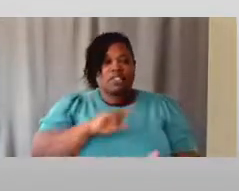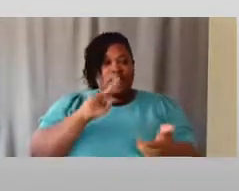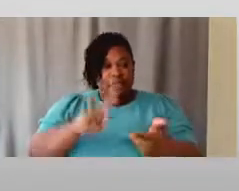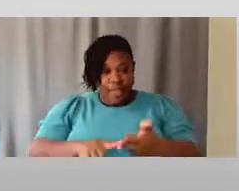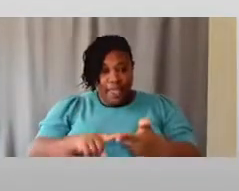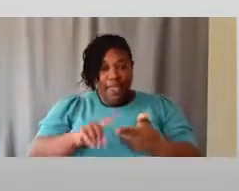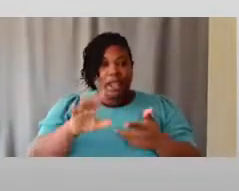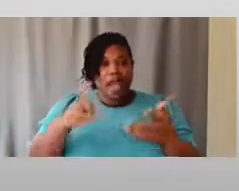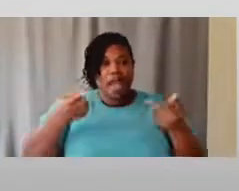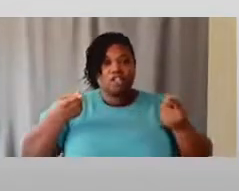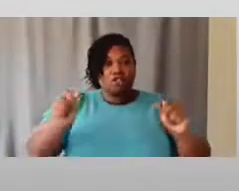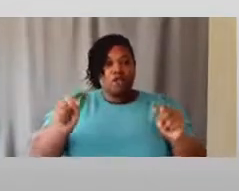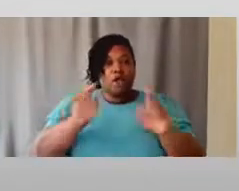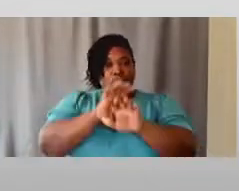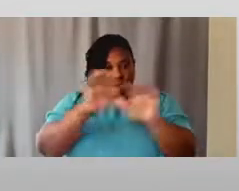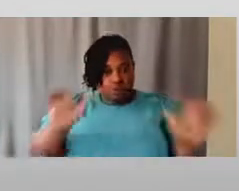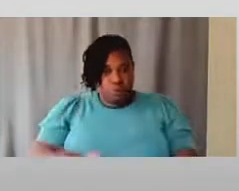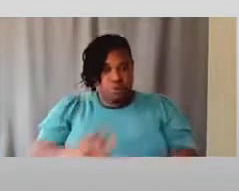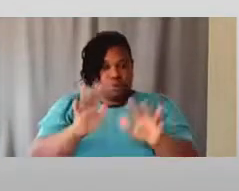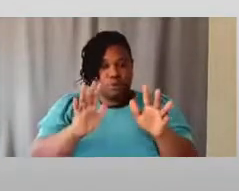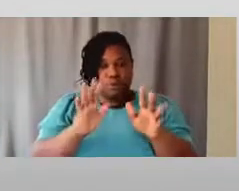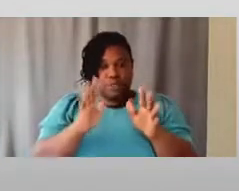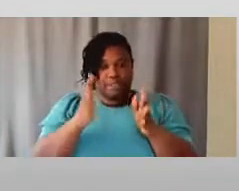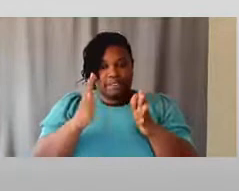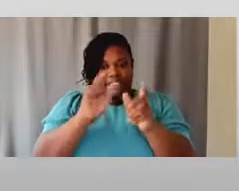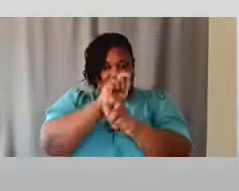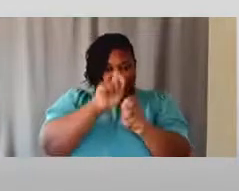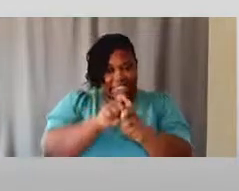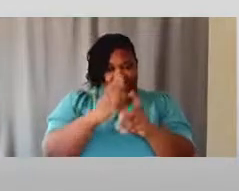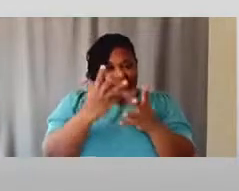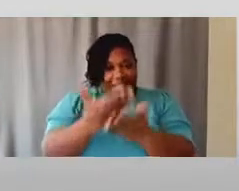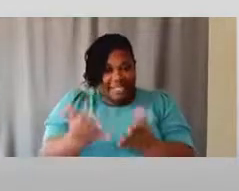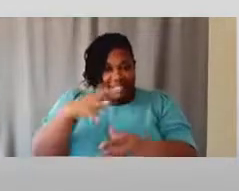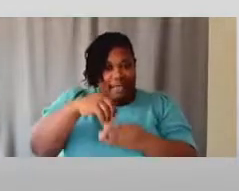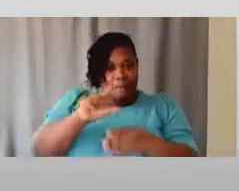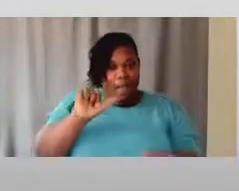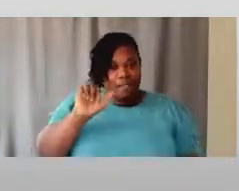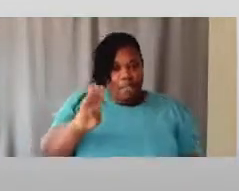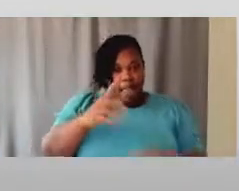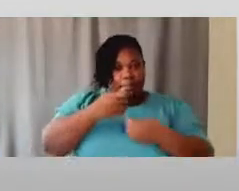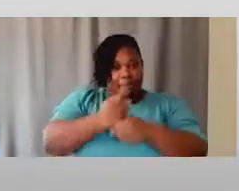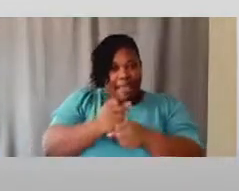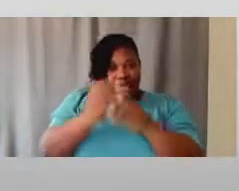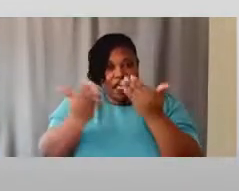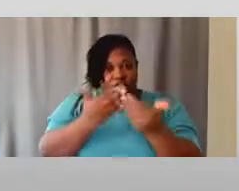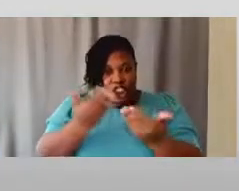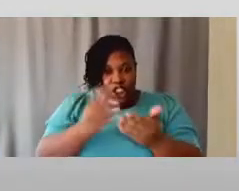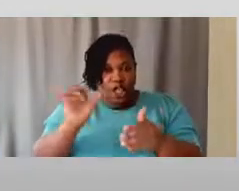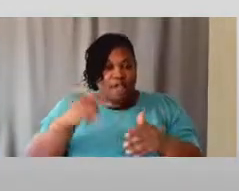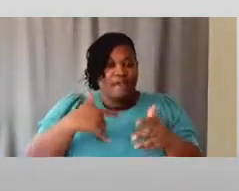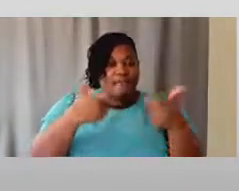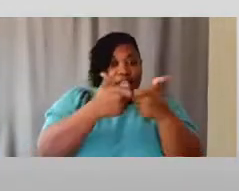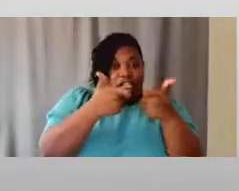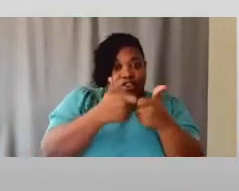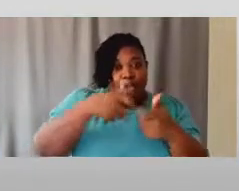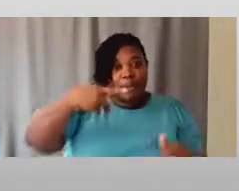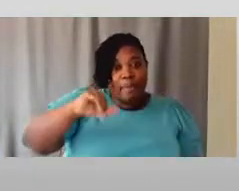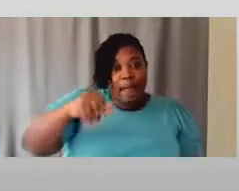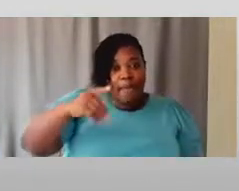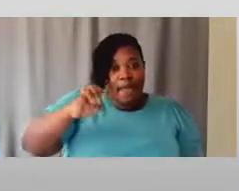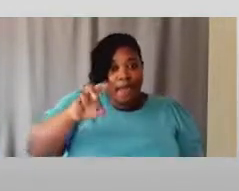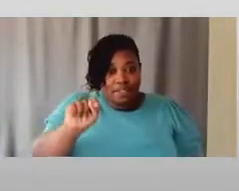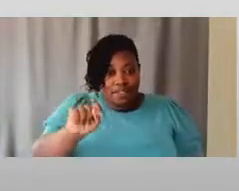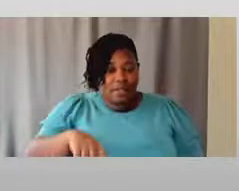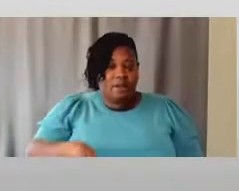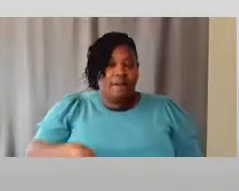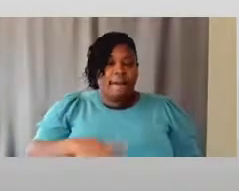I tried to do certain things within my lab to make things easier, having things like electronic pipettes, trying to make sure that,